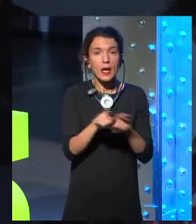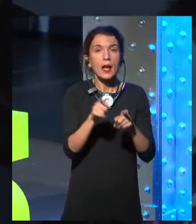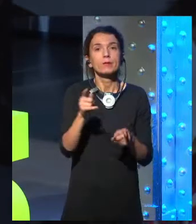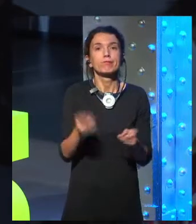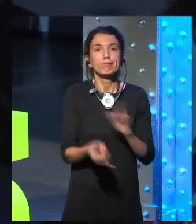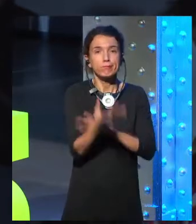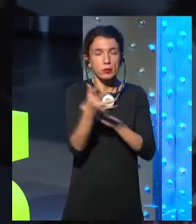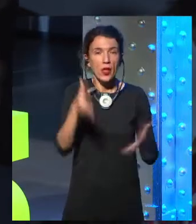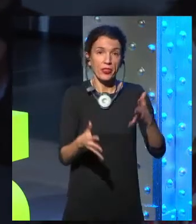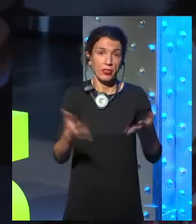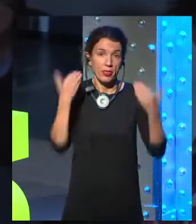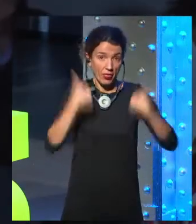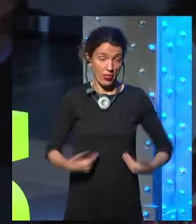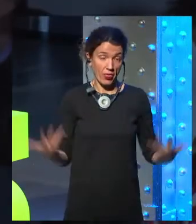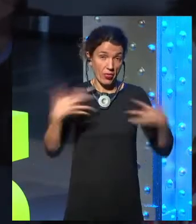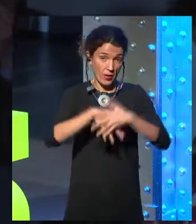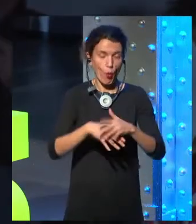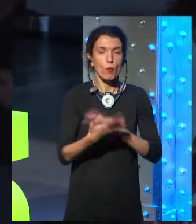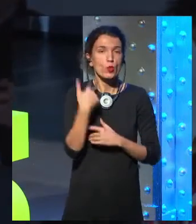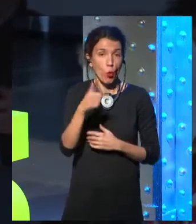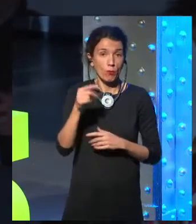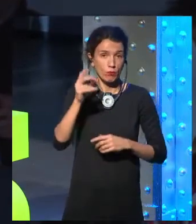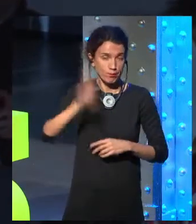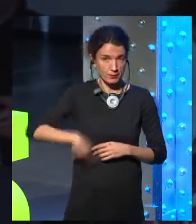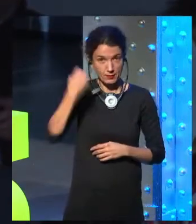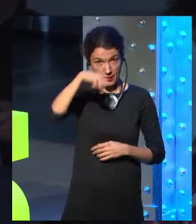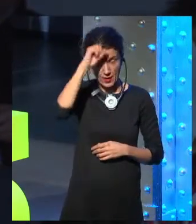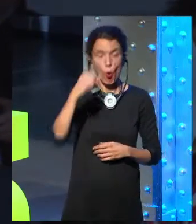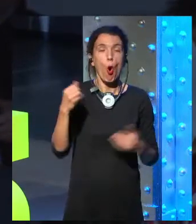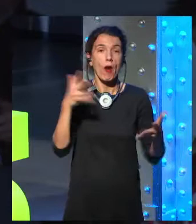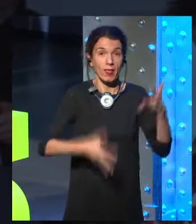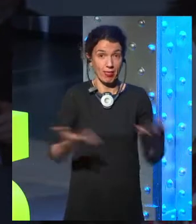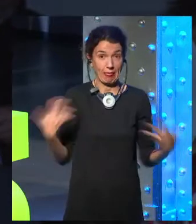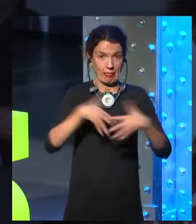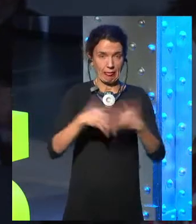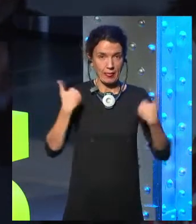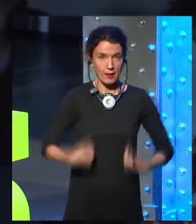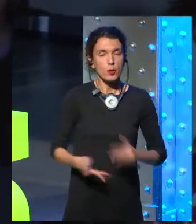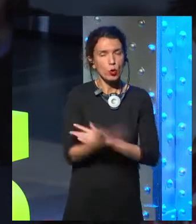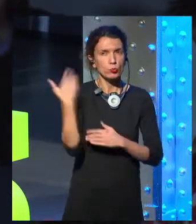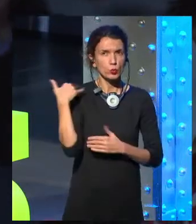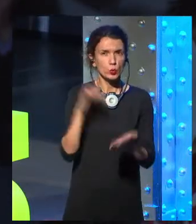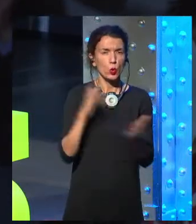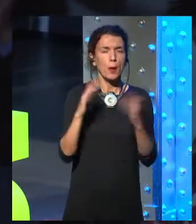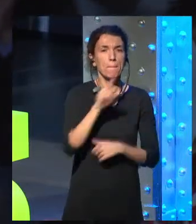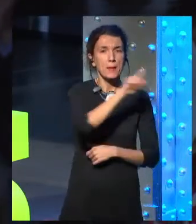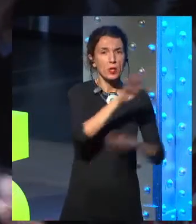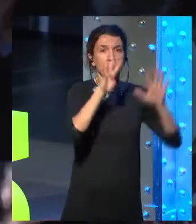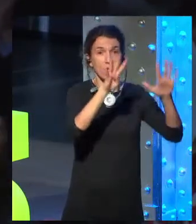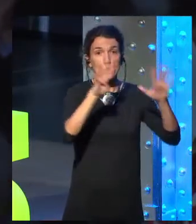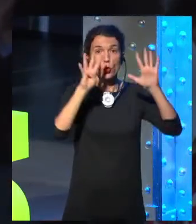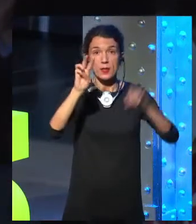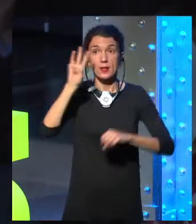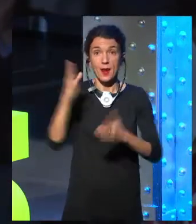is a field of study from 1993 that I found when I was in college, looks at the interaction between